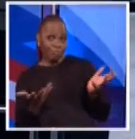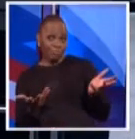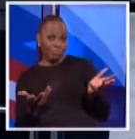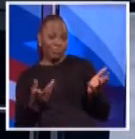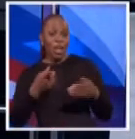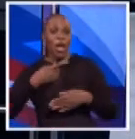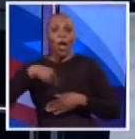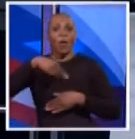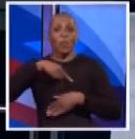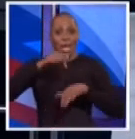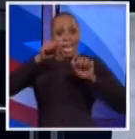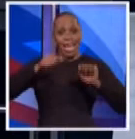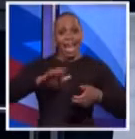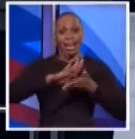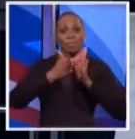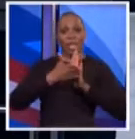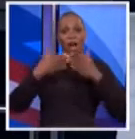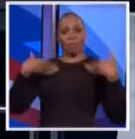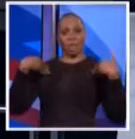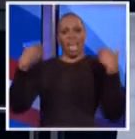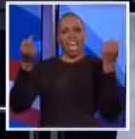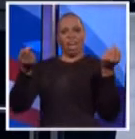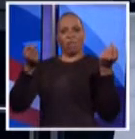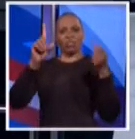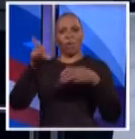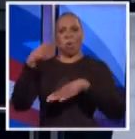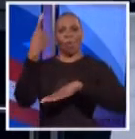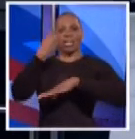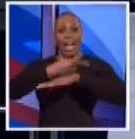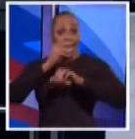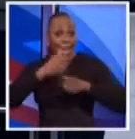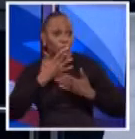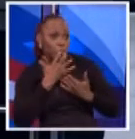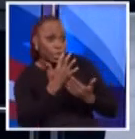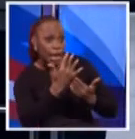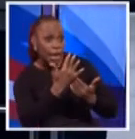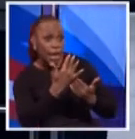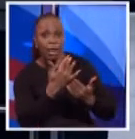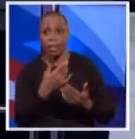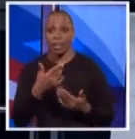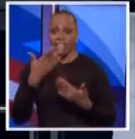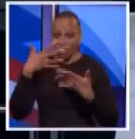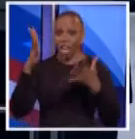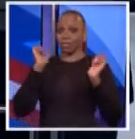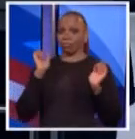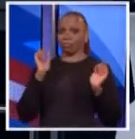We can be heroes, just for one day. Can you sing it for me? I just did.